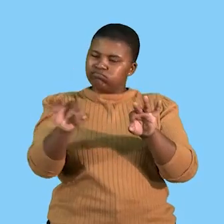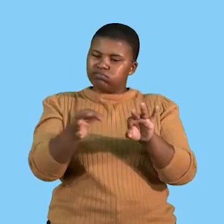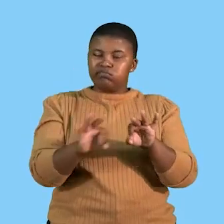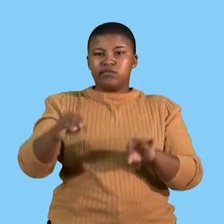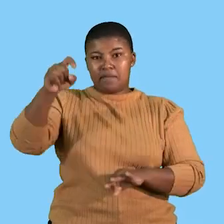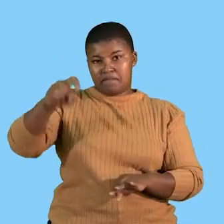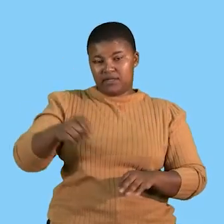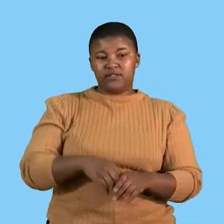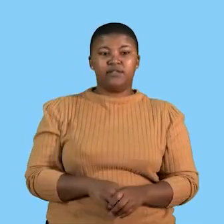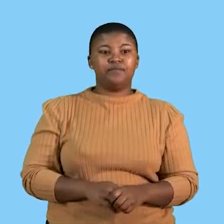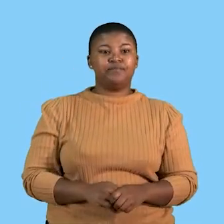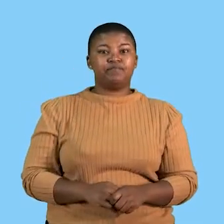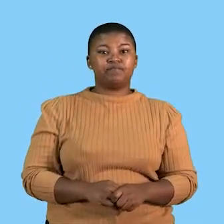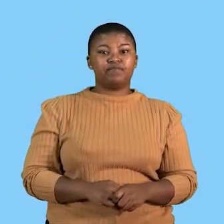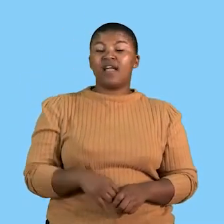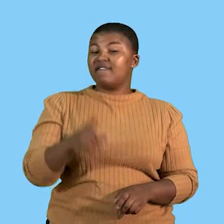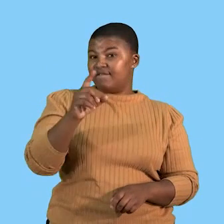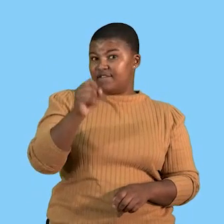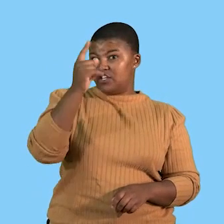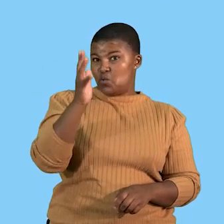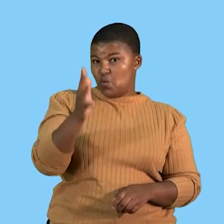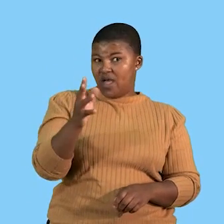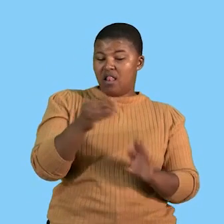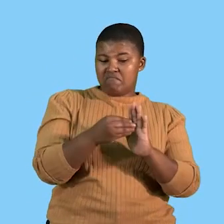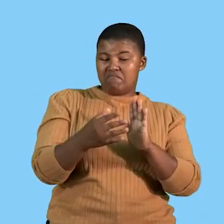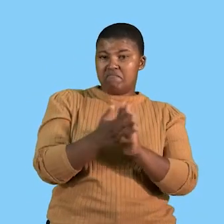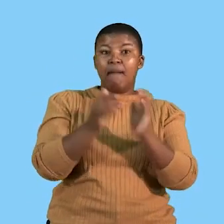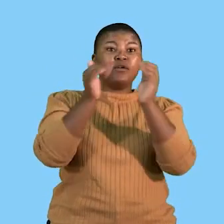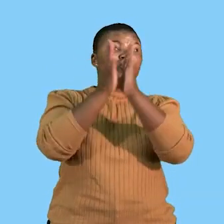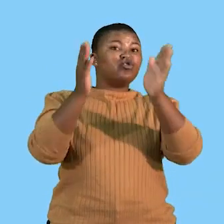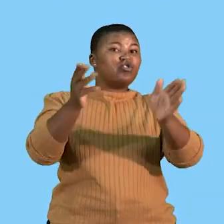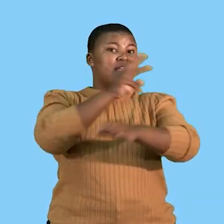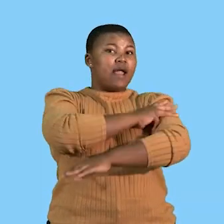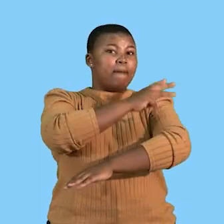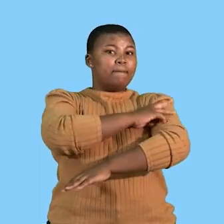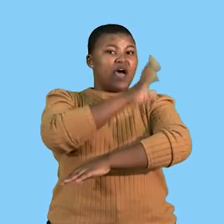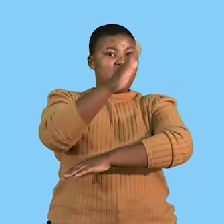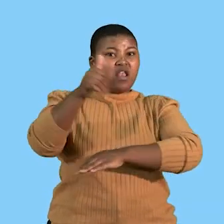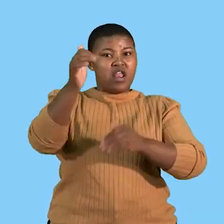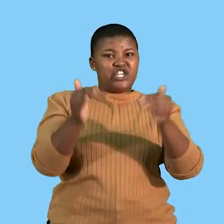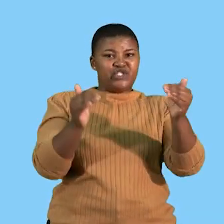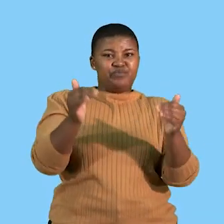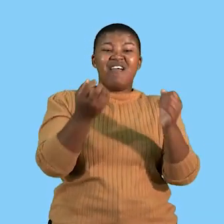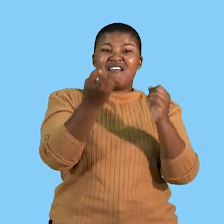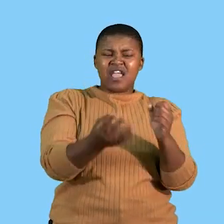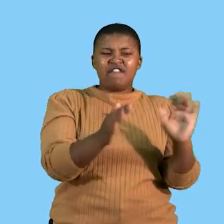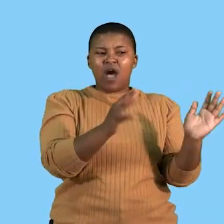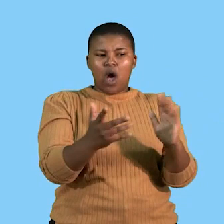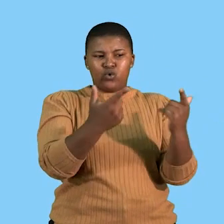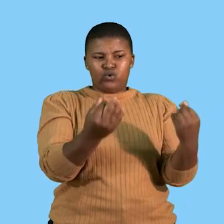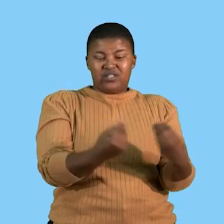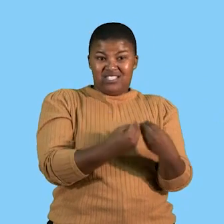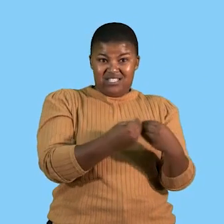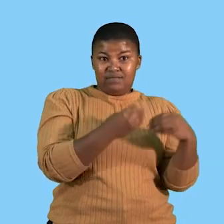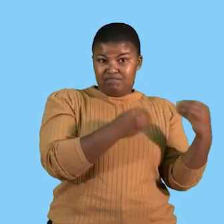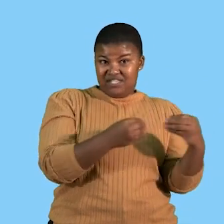sentences. So firstly we will state that general management provides direction to the